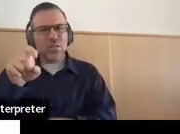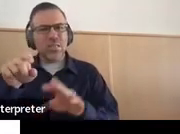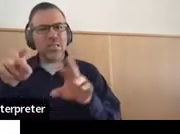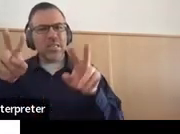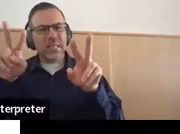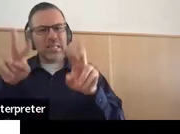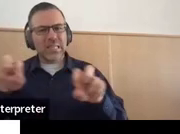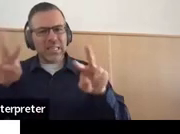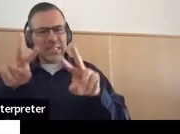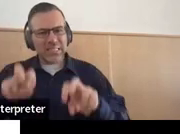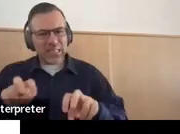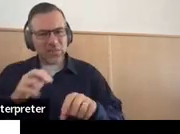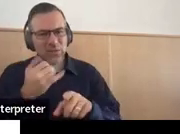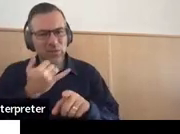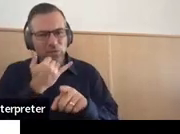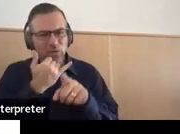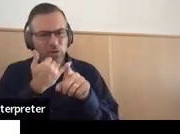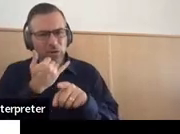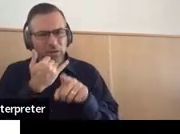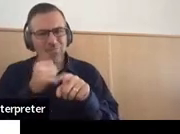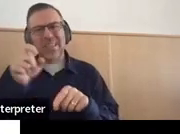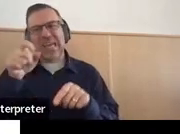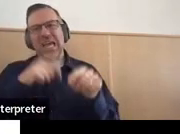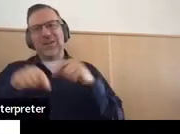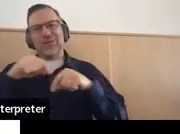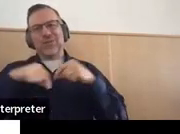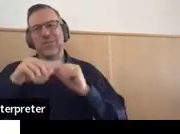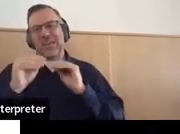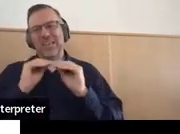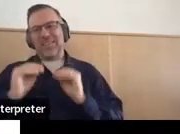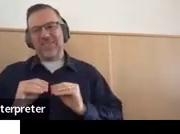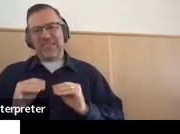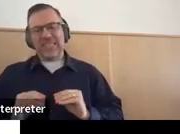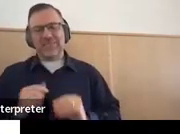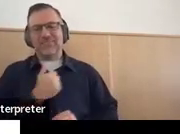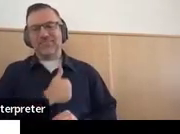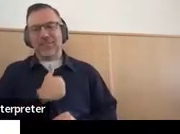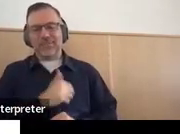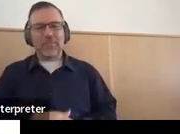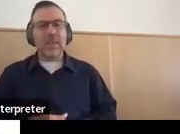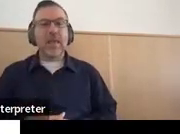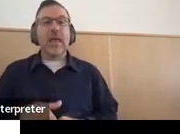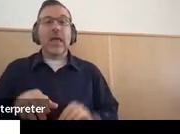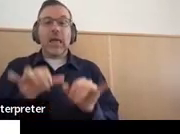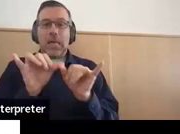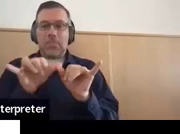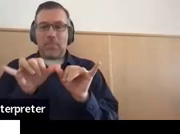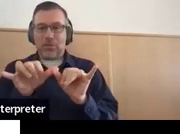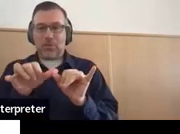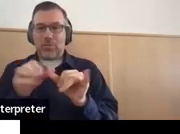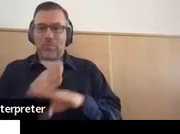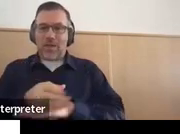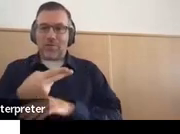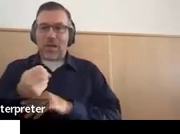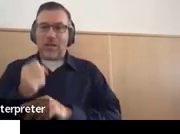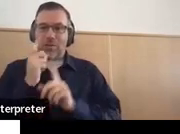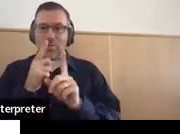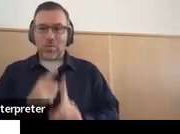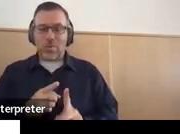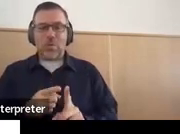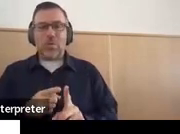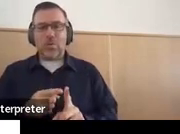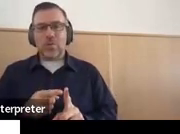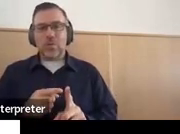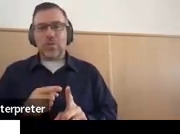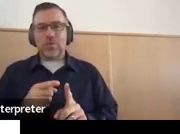marked wrong here. I need to go back and fix this. Okay. But the measurable post-secondary goals, course